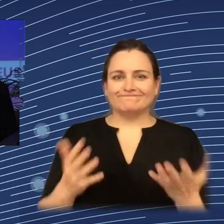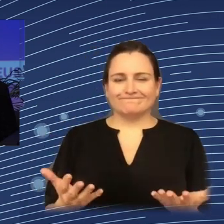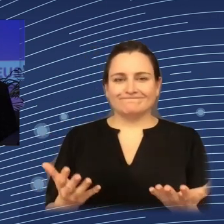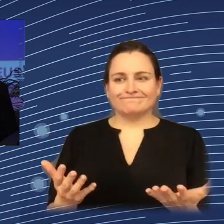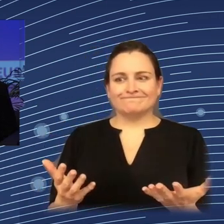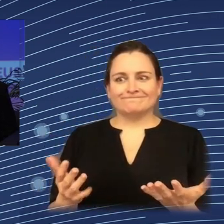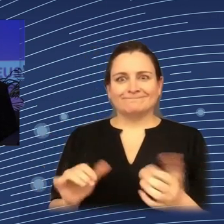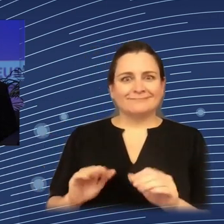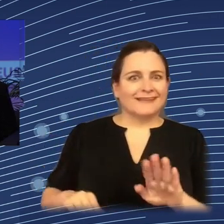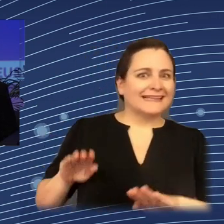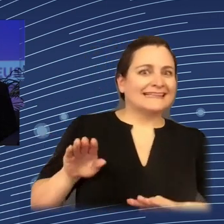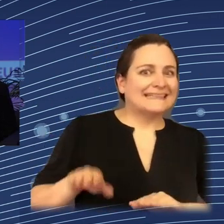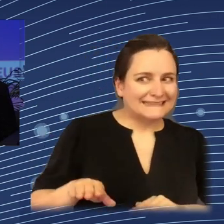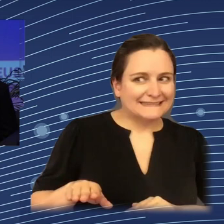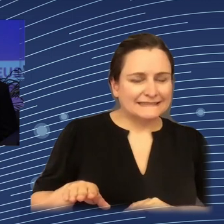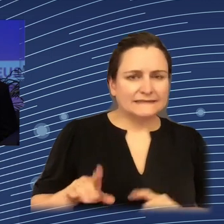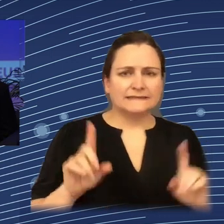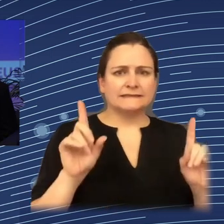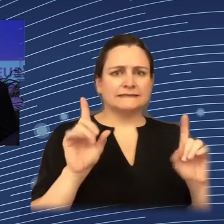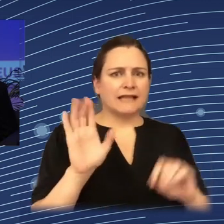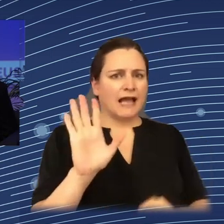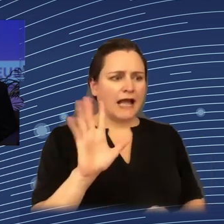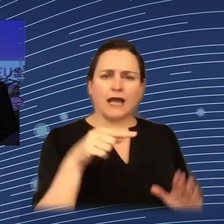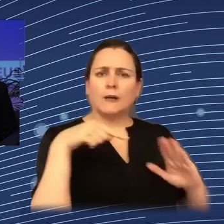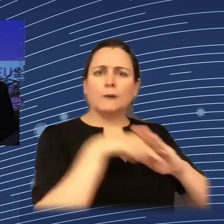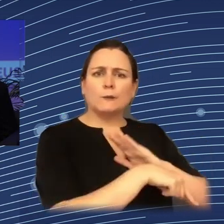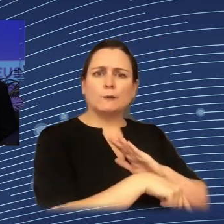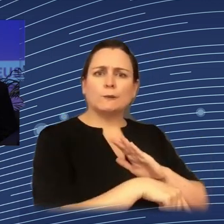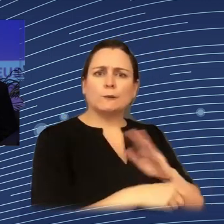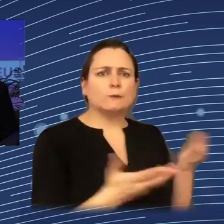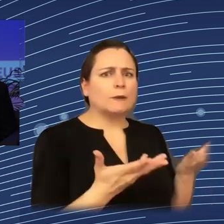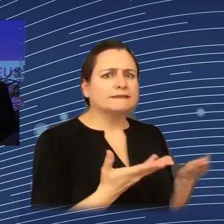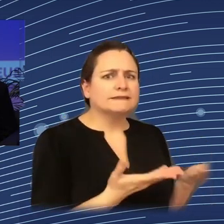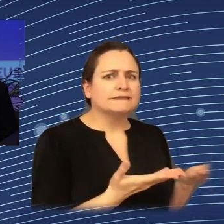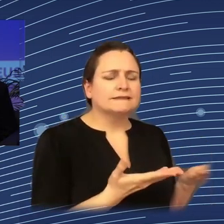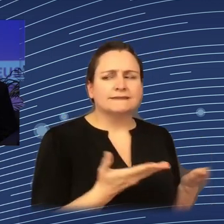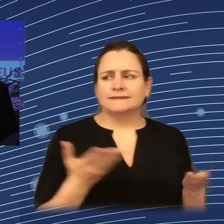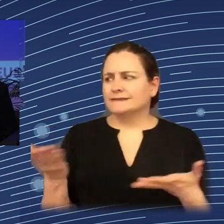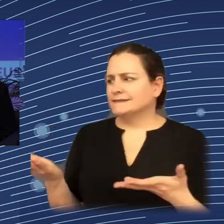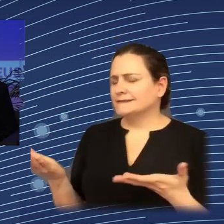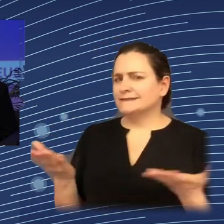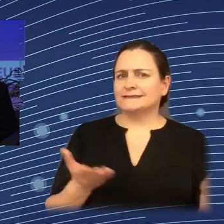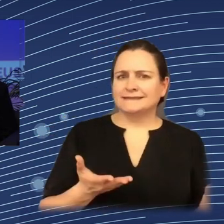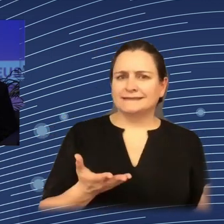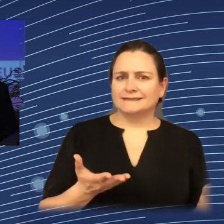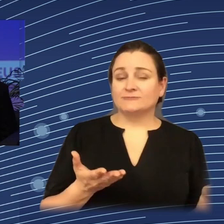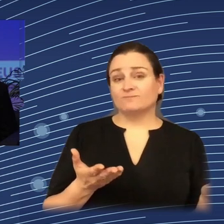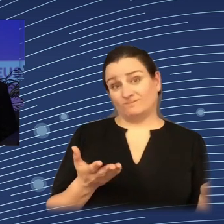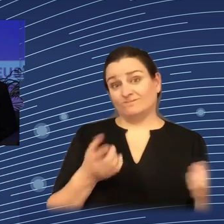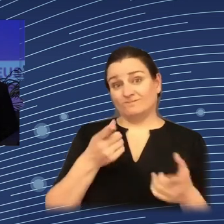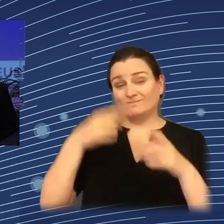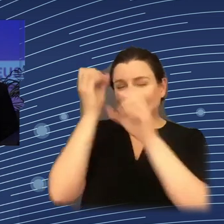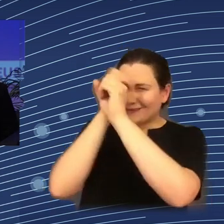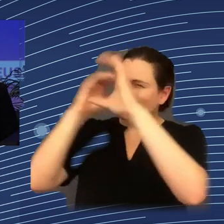really, at what cost? Which means, what are really the implications of imagining and realizing